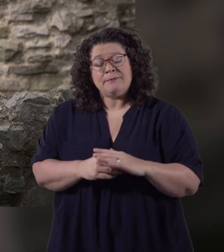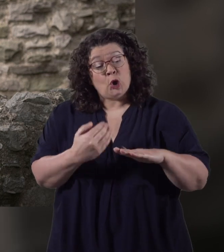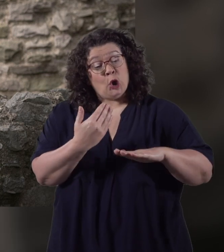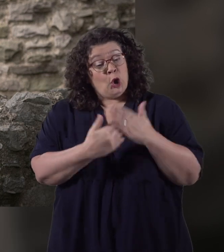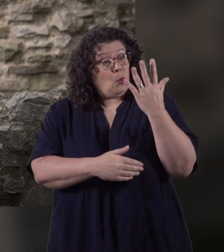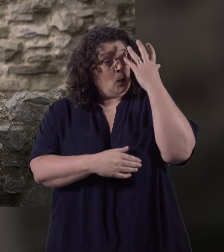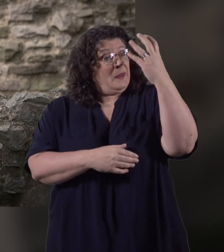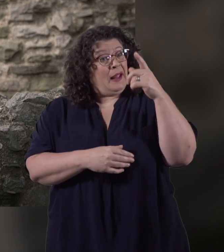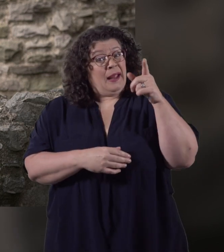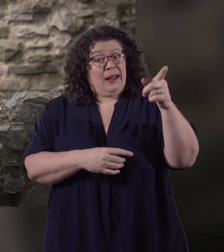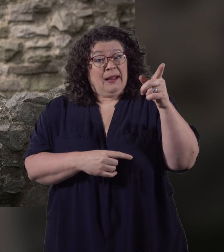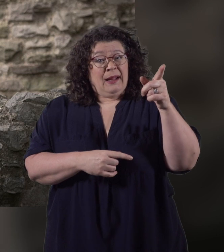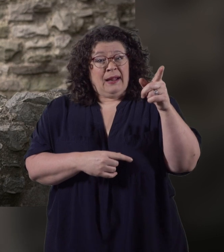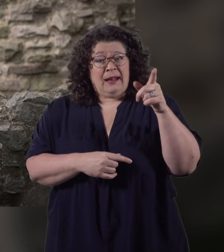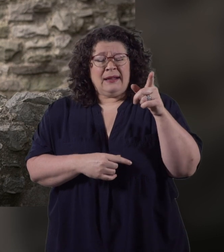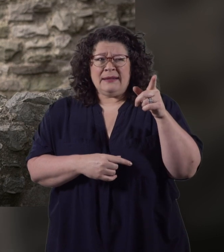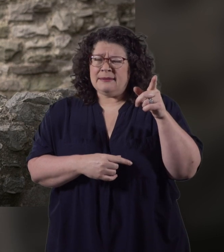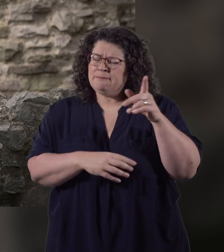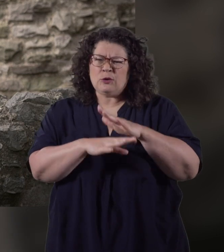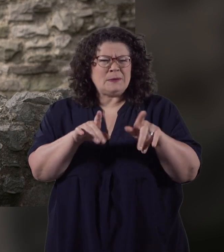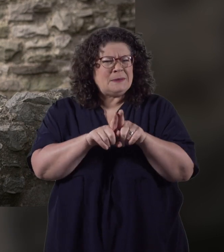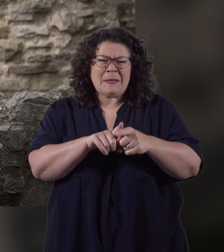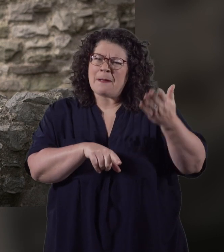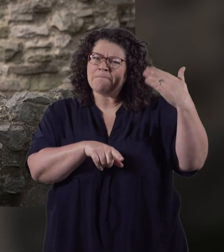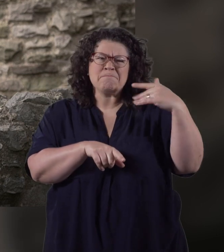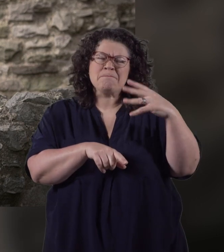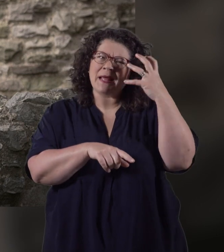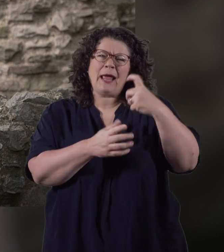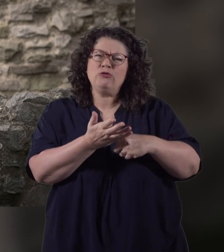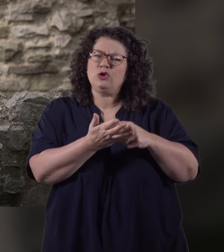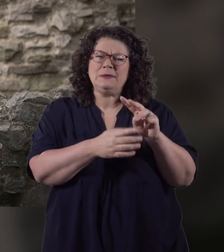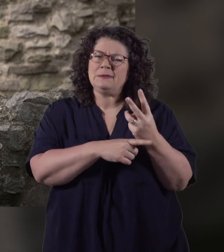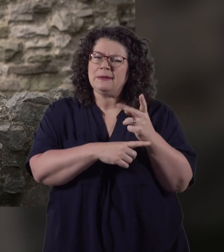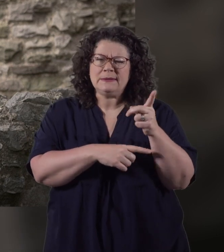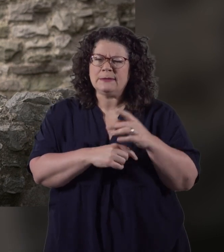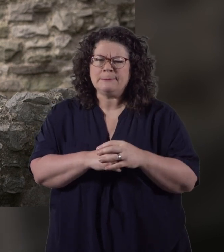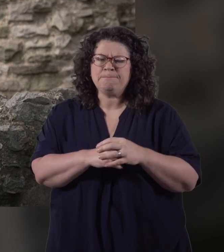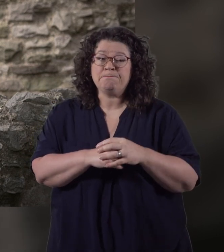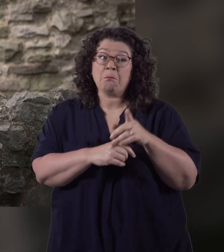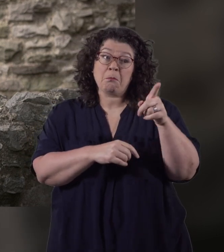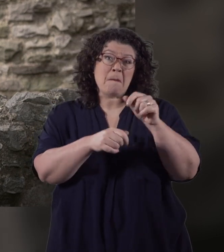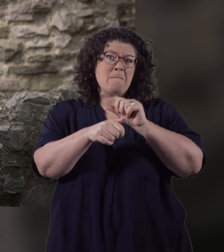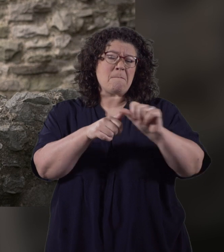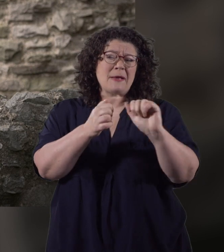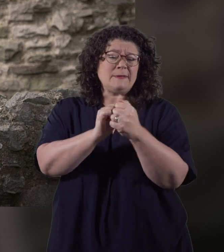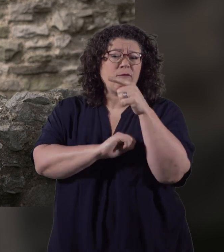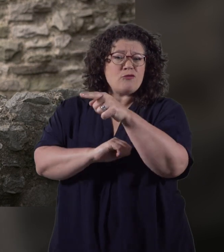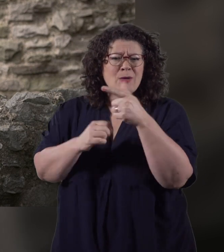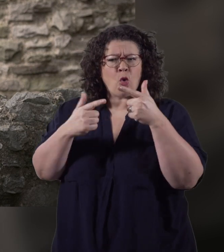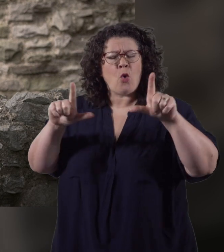new king on the throne and he's not like King Richard II. His best friend,